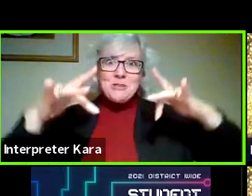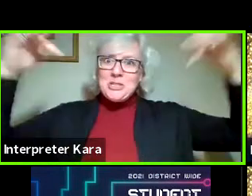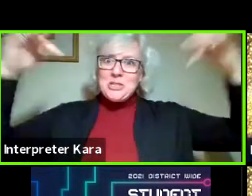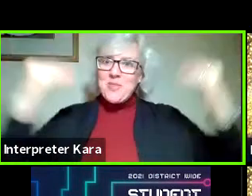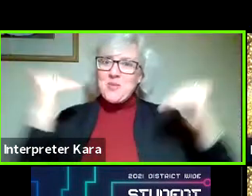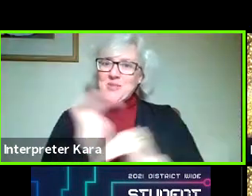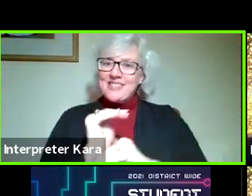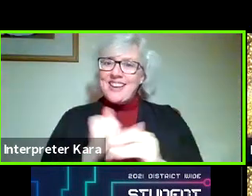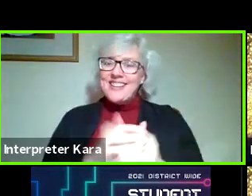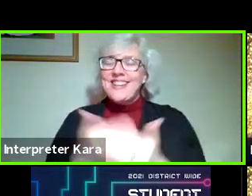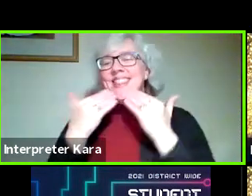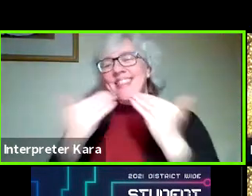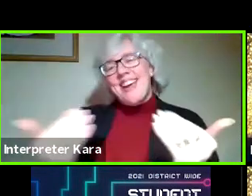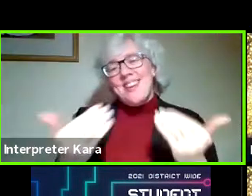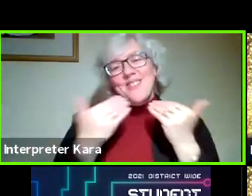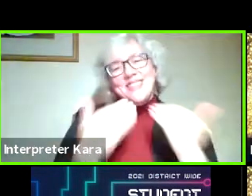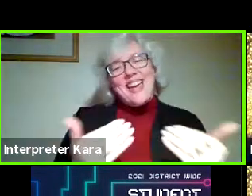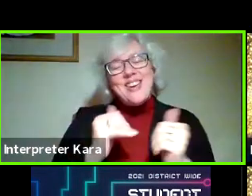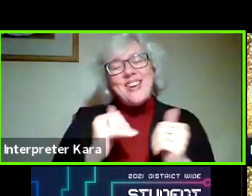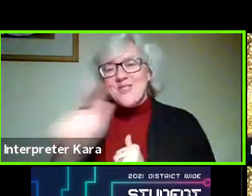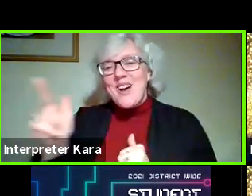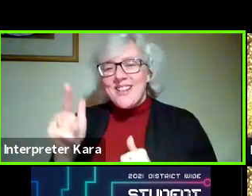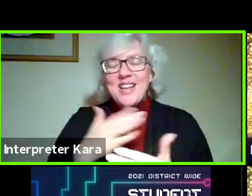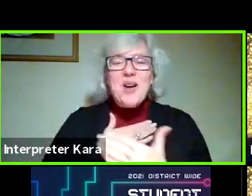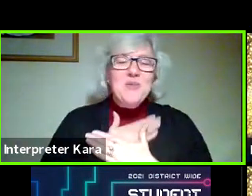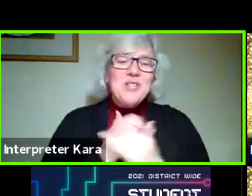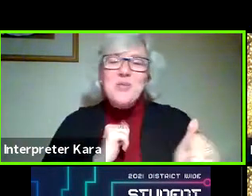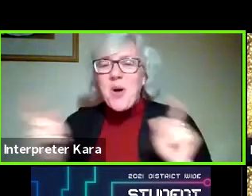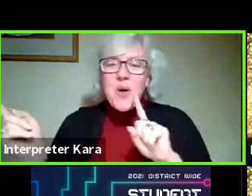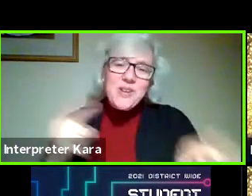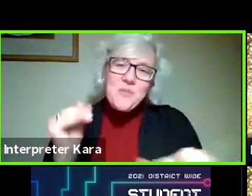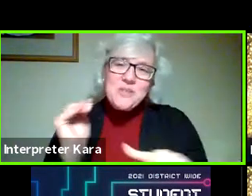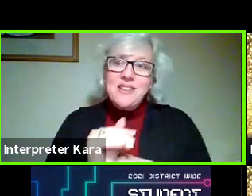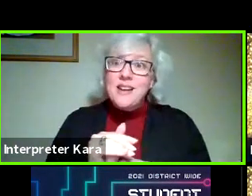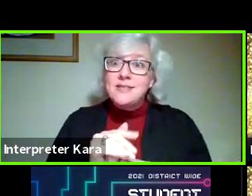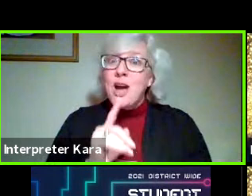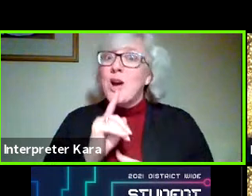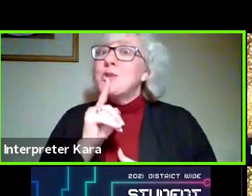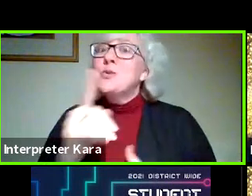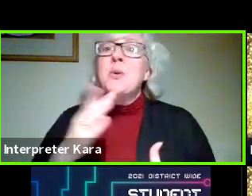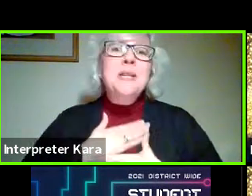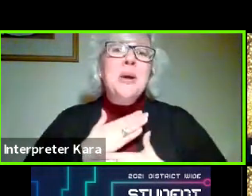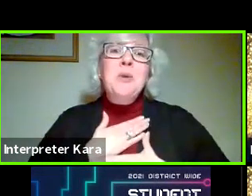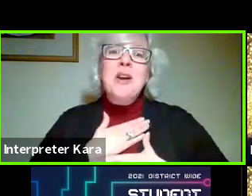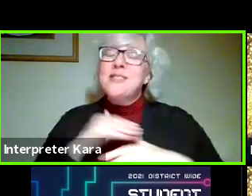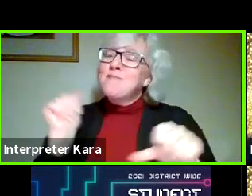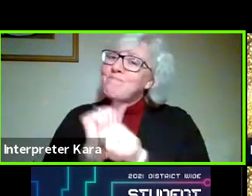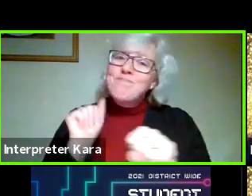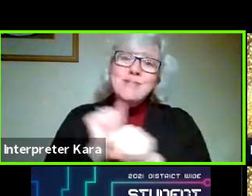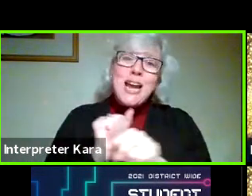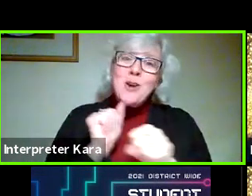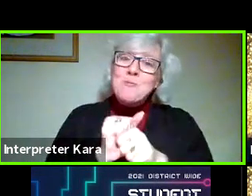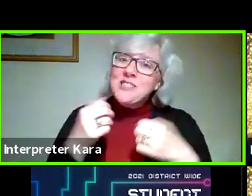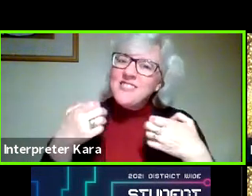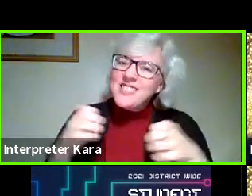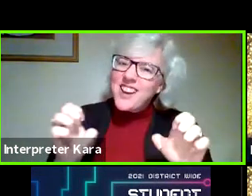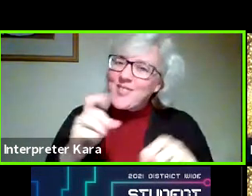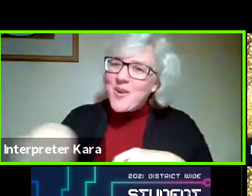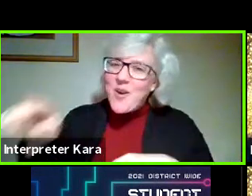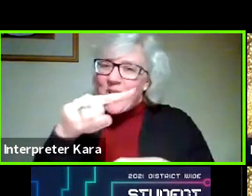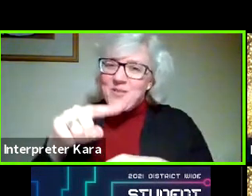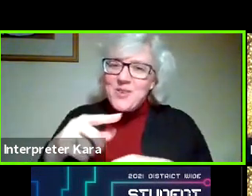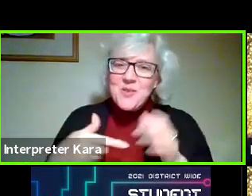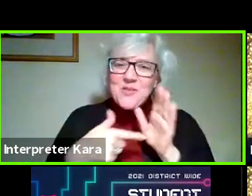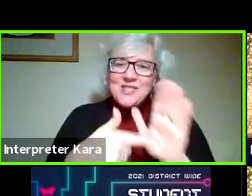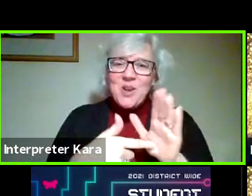tonight. So thank you all. I appreciate y'all attending tonight and I truly appreciate all the hard work and effort that you have put